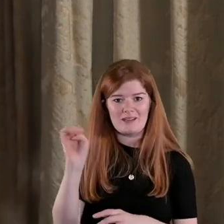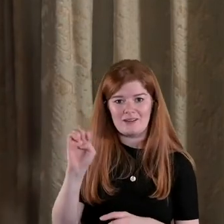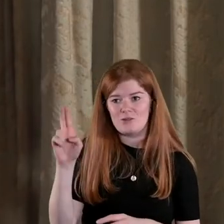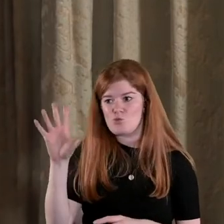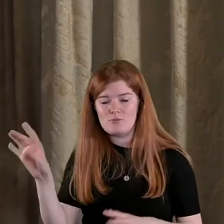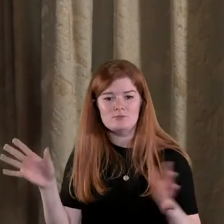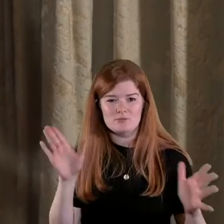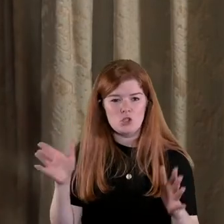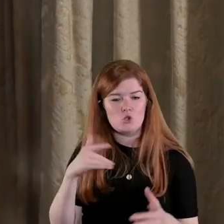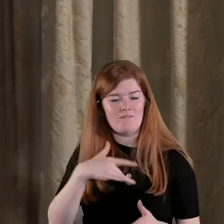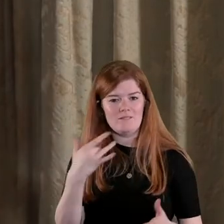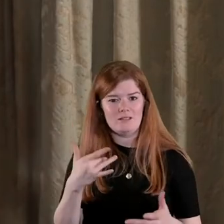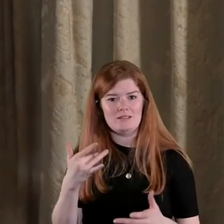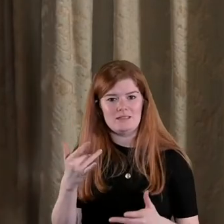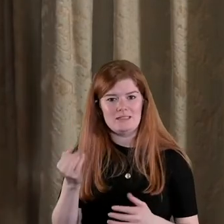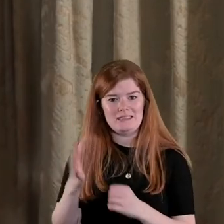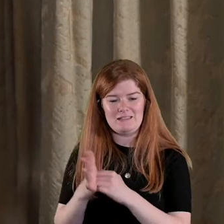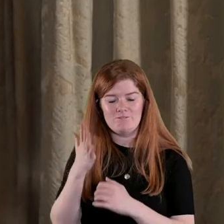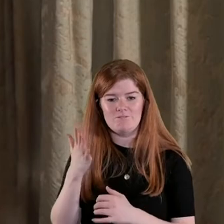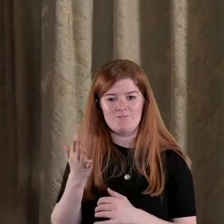I think that those bringing out those kind of